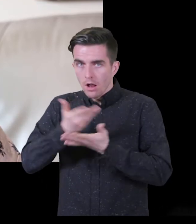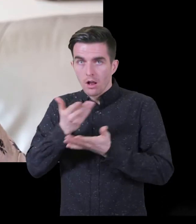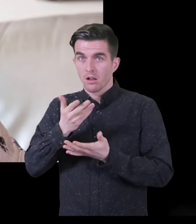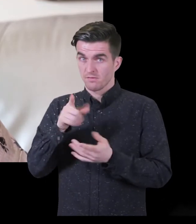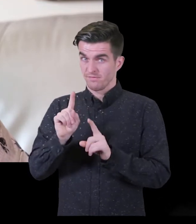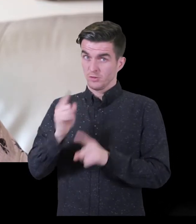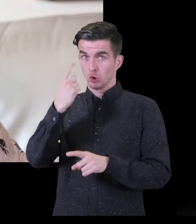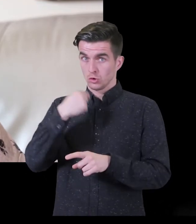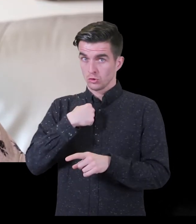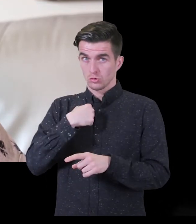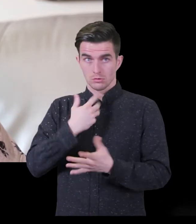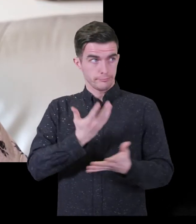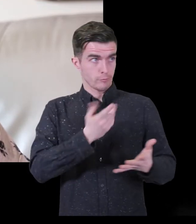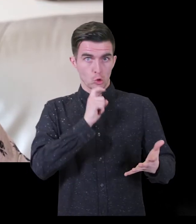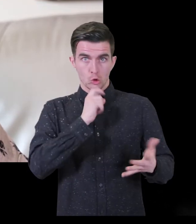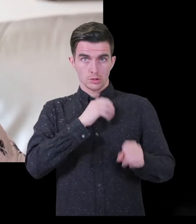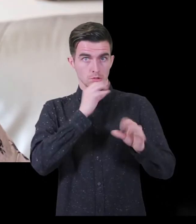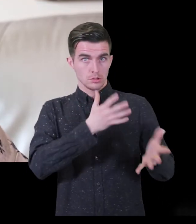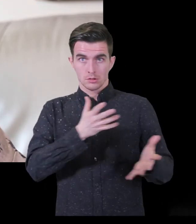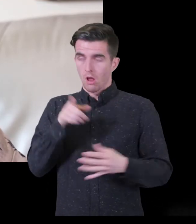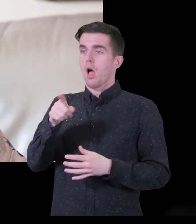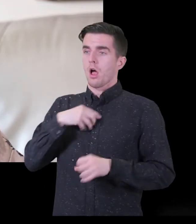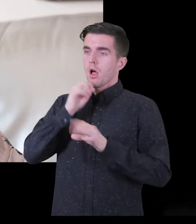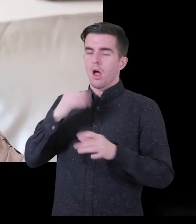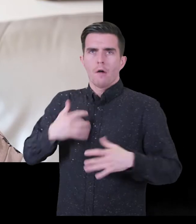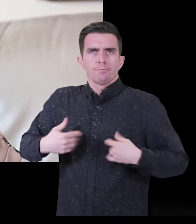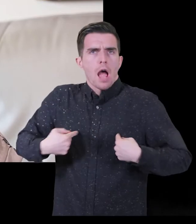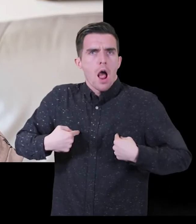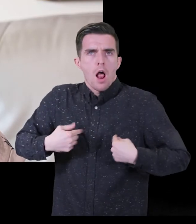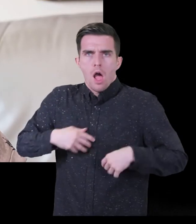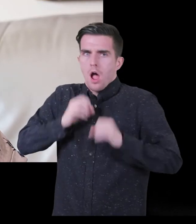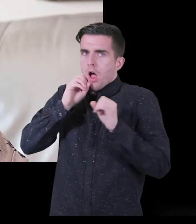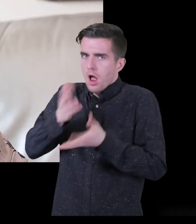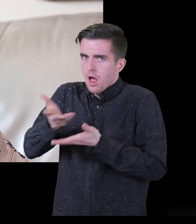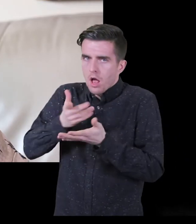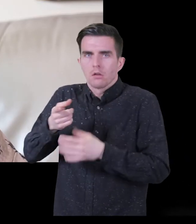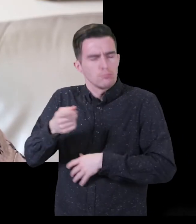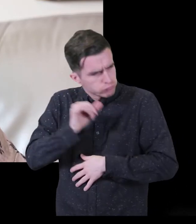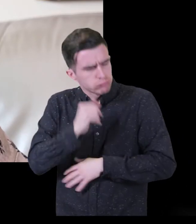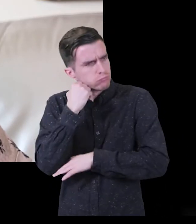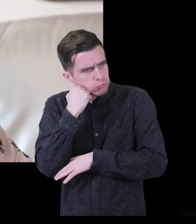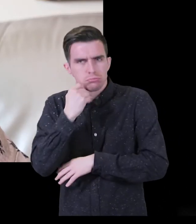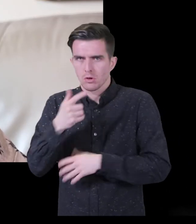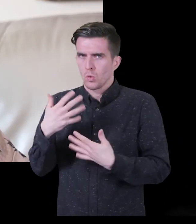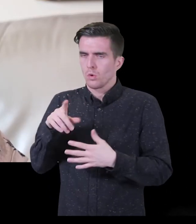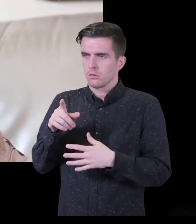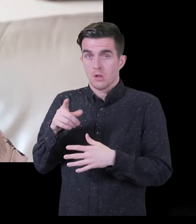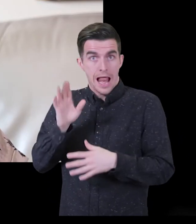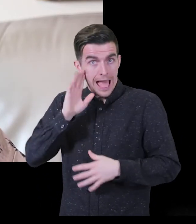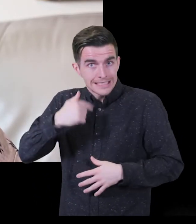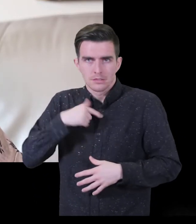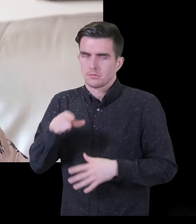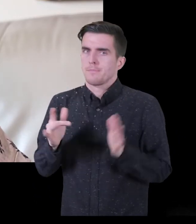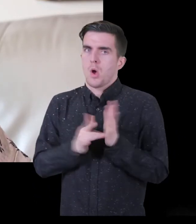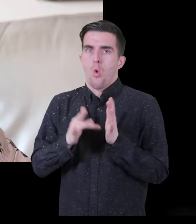away. And it was the first point of contact that I got a chance to actually tell somebody how I felt. And I felt that she